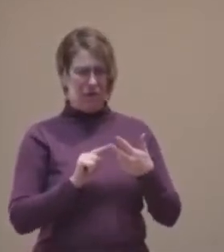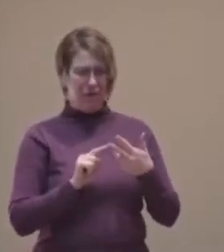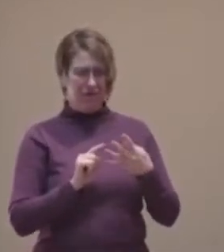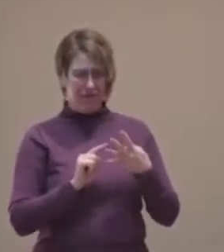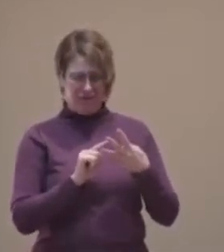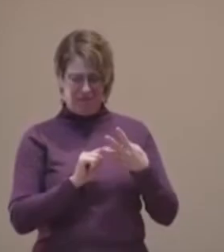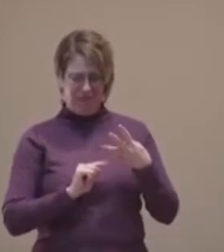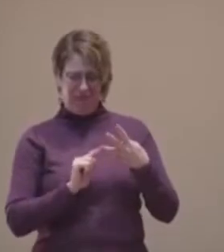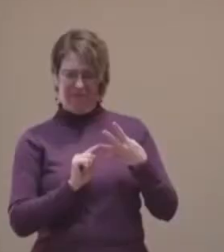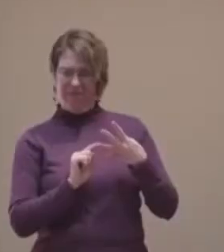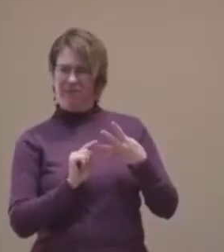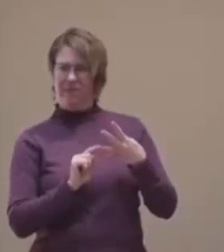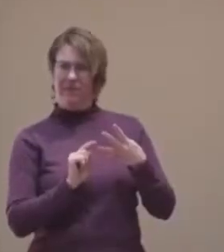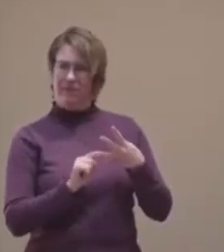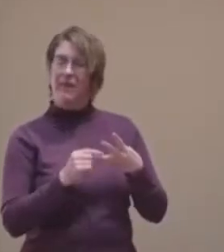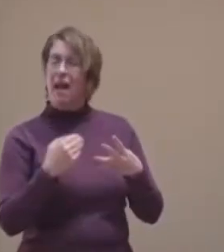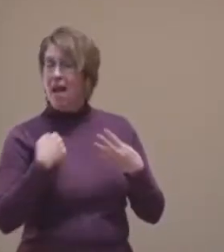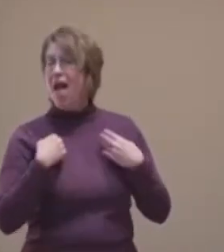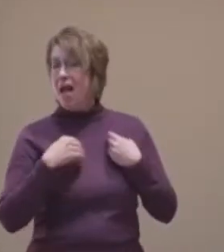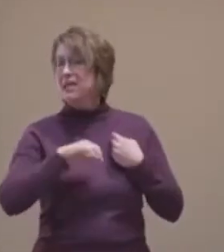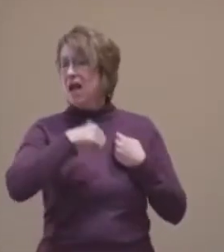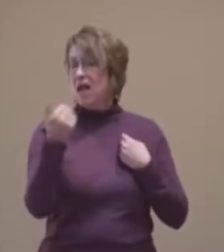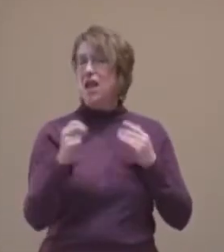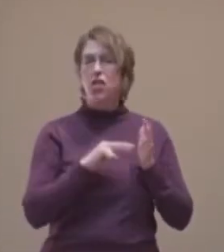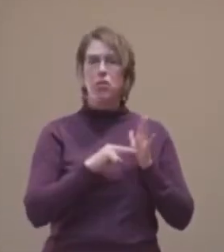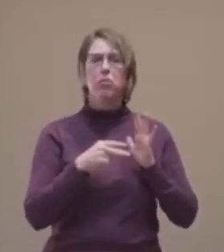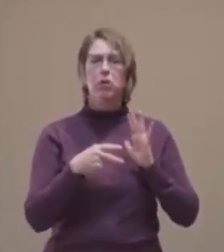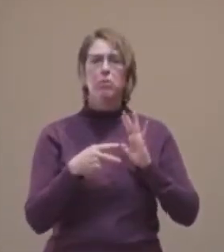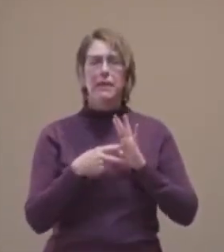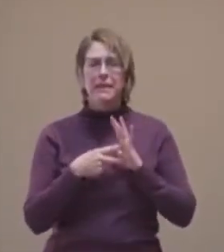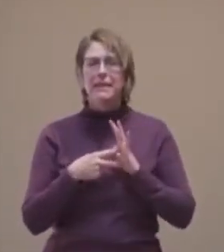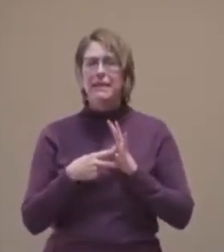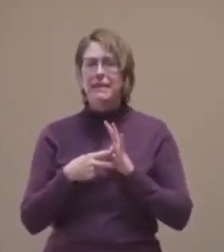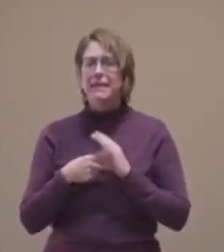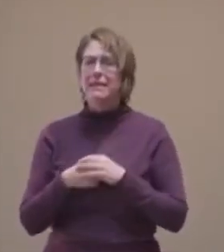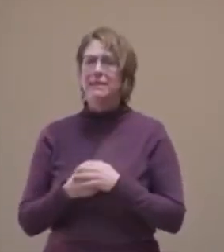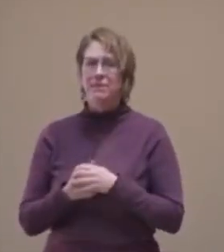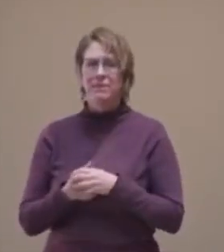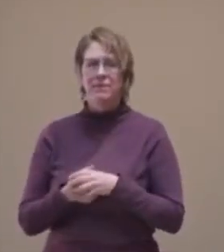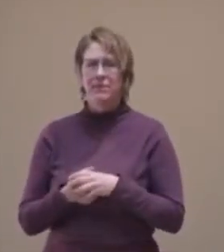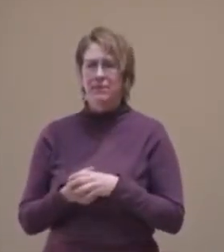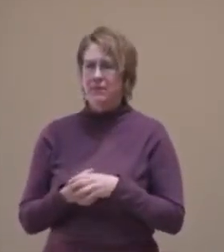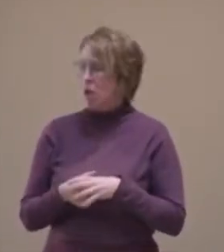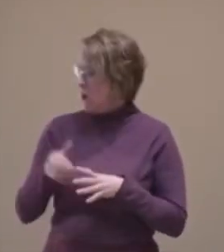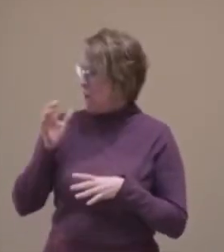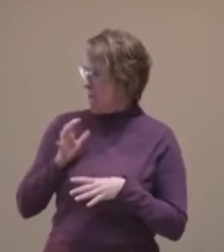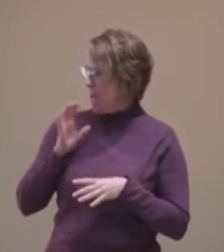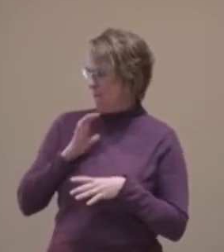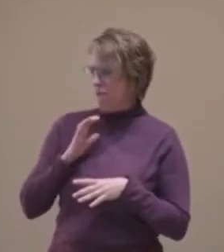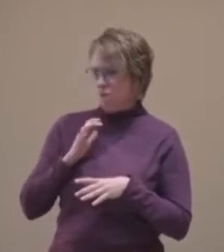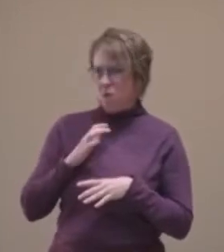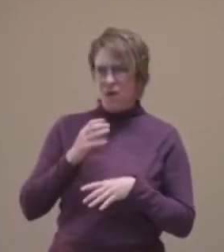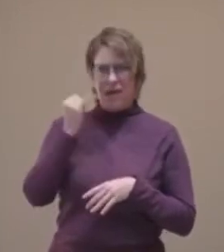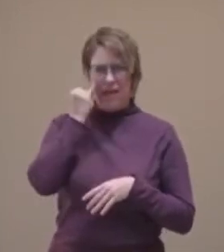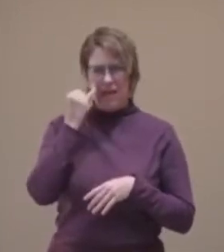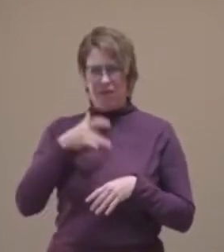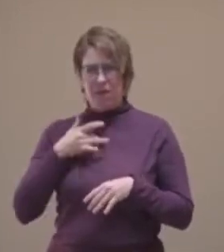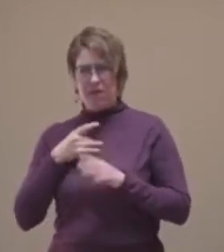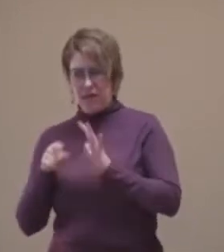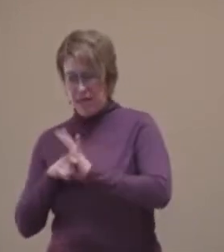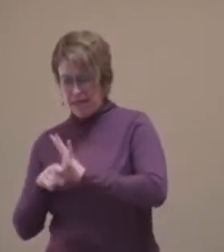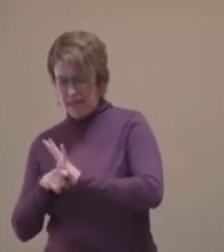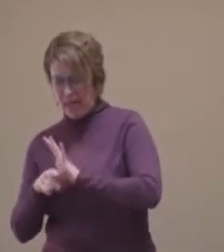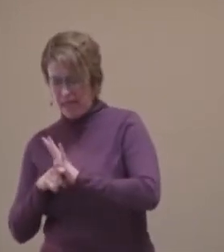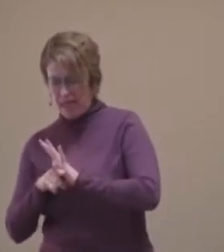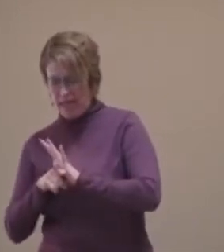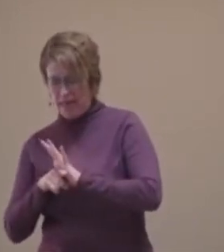purpose today. So while it's no longer a dose of joy used to pull us out of a slump and get us through our Lenten